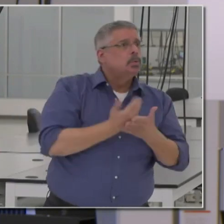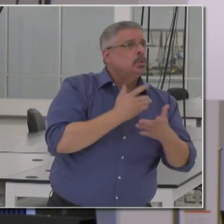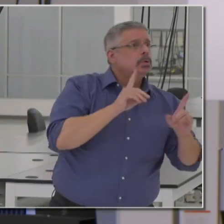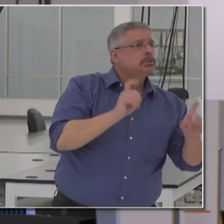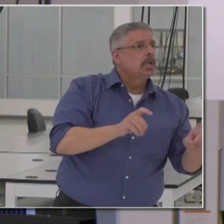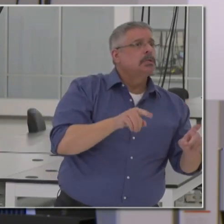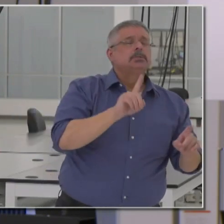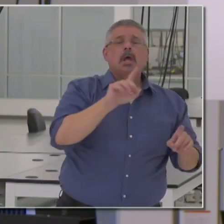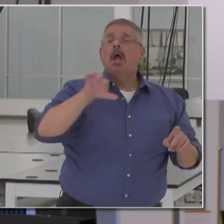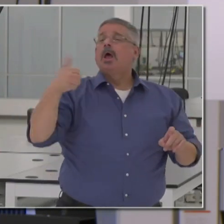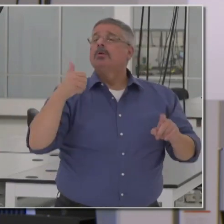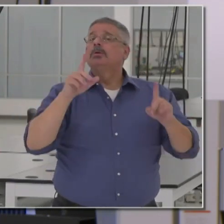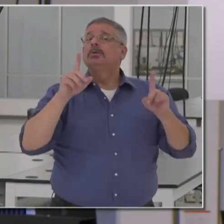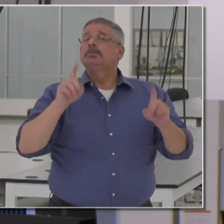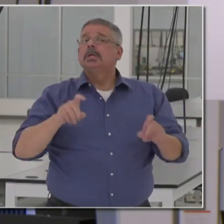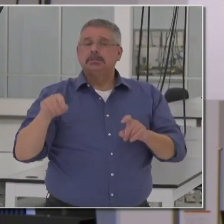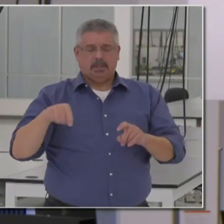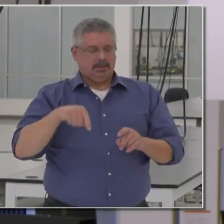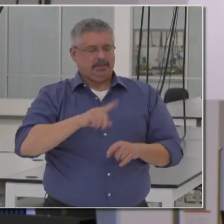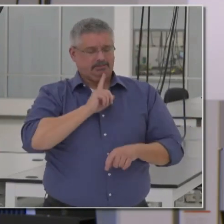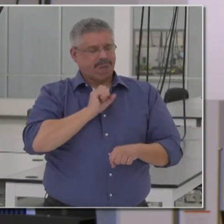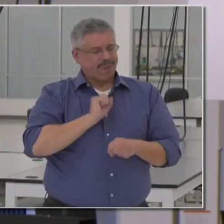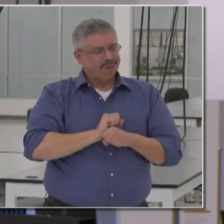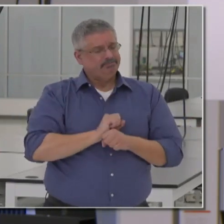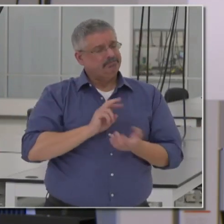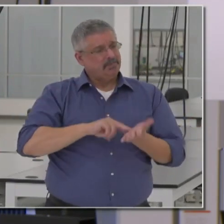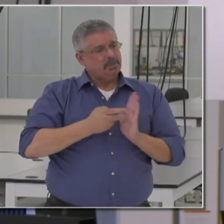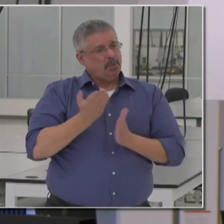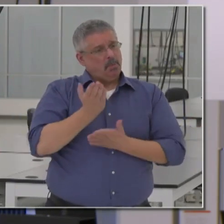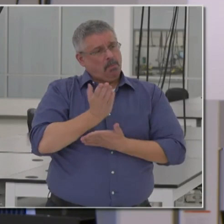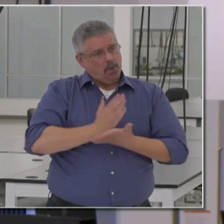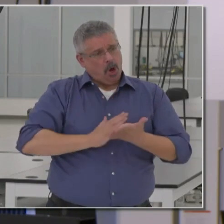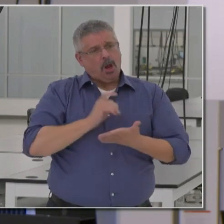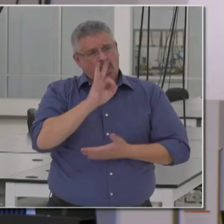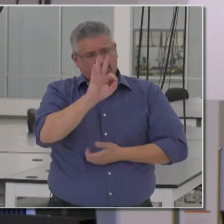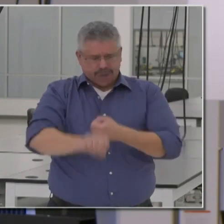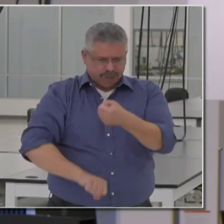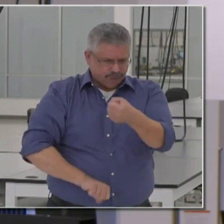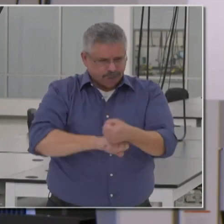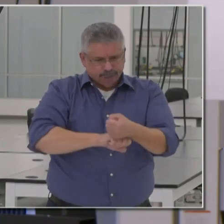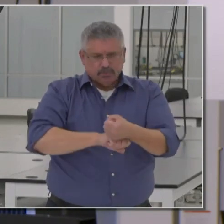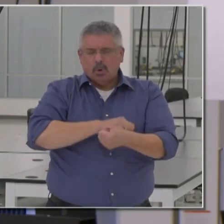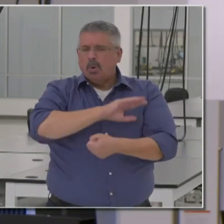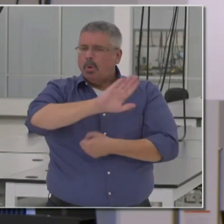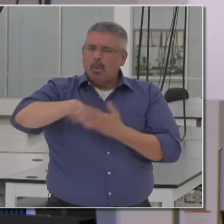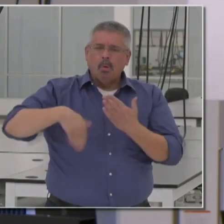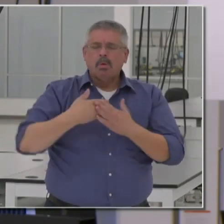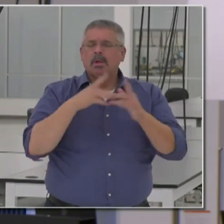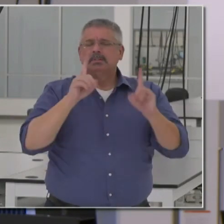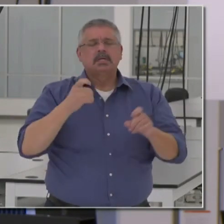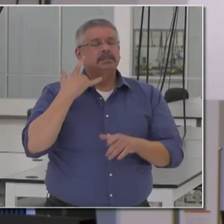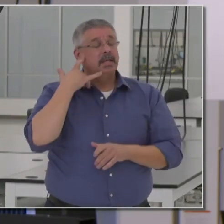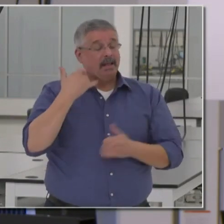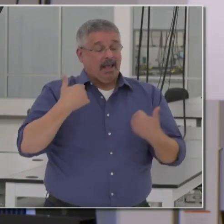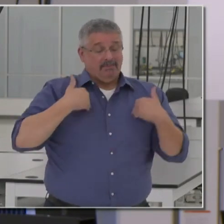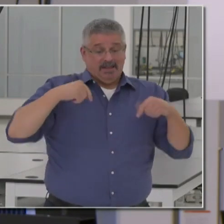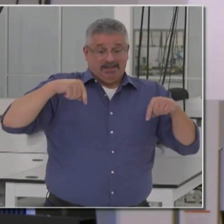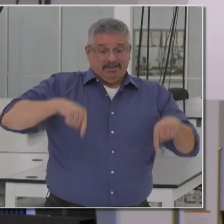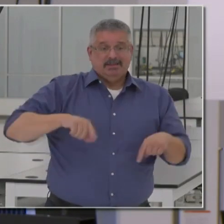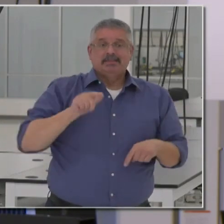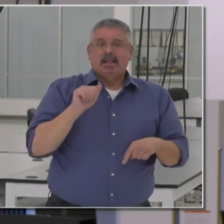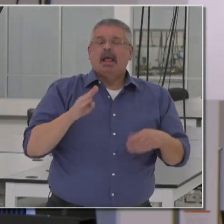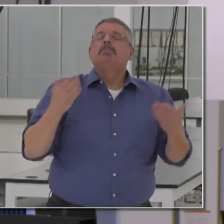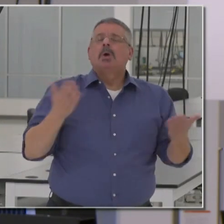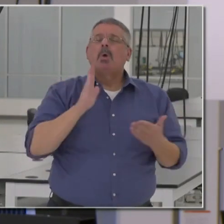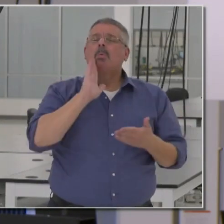who can provide testing. This really is meant to be part of the backbone for testing in California. Having this lab